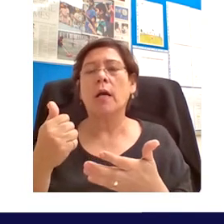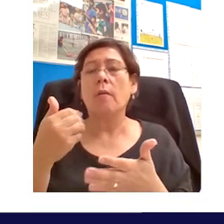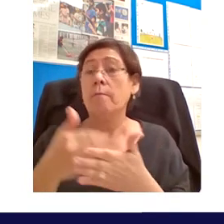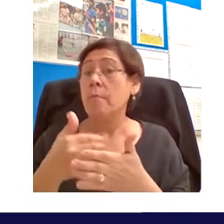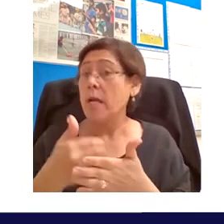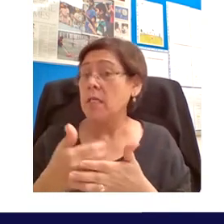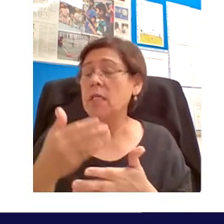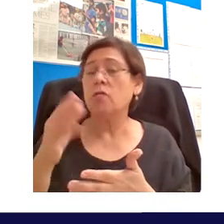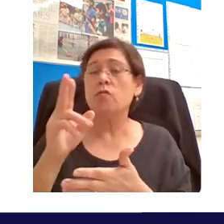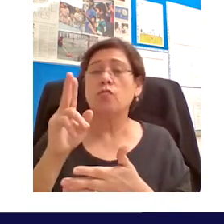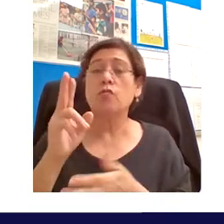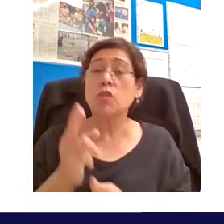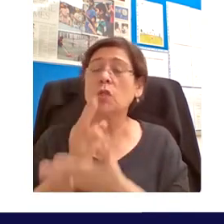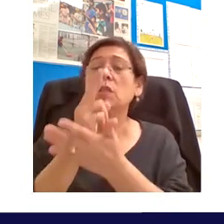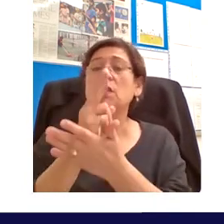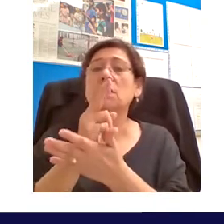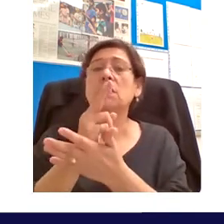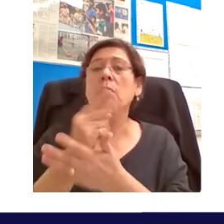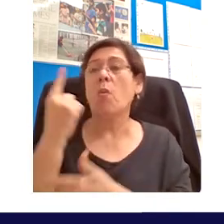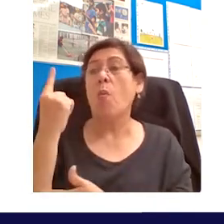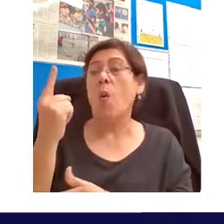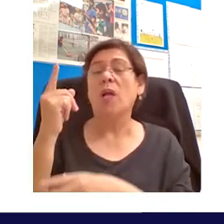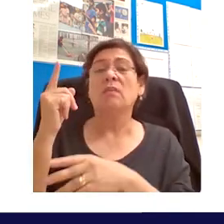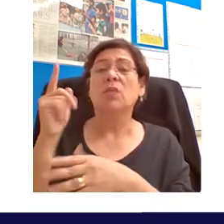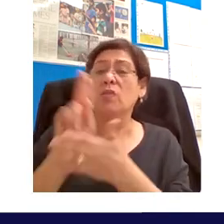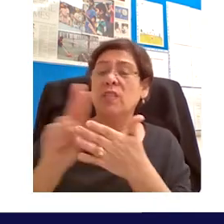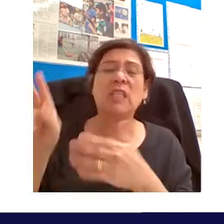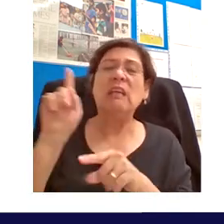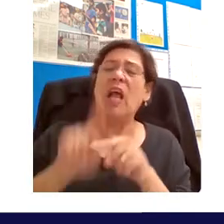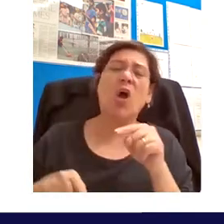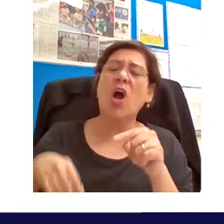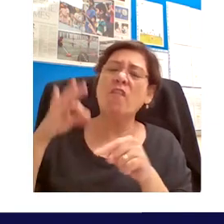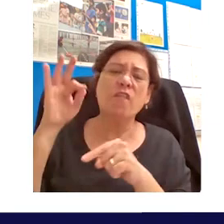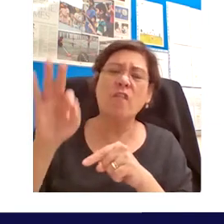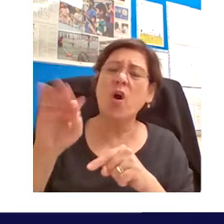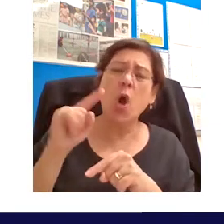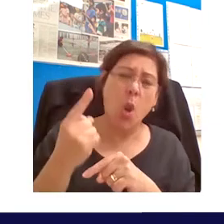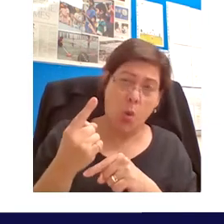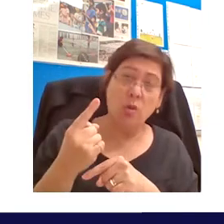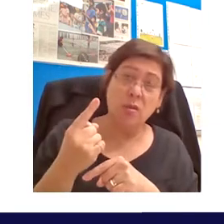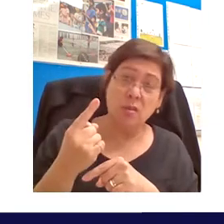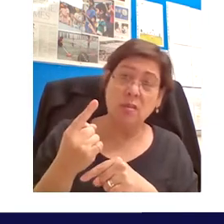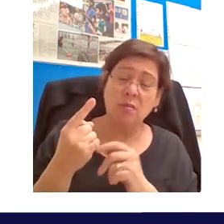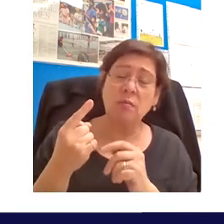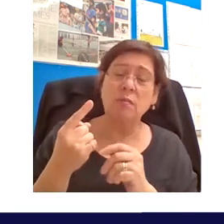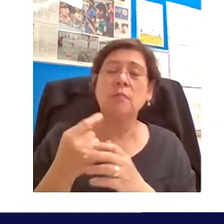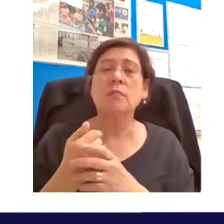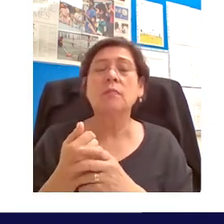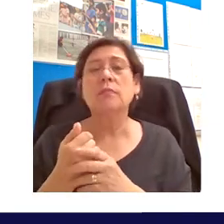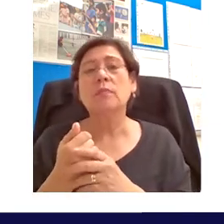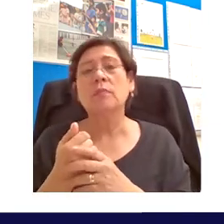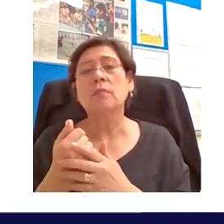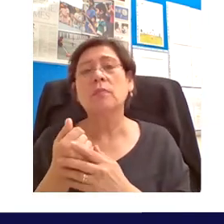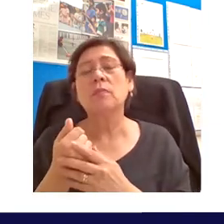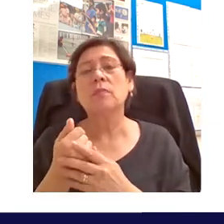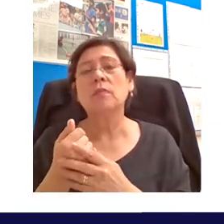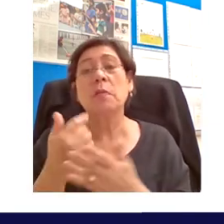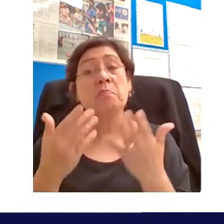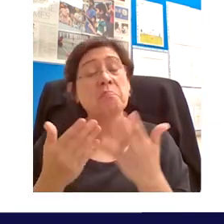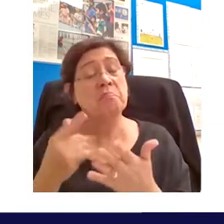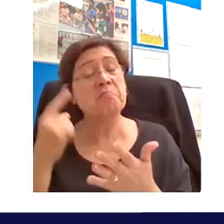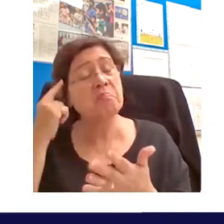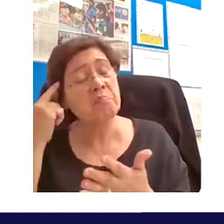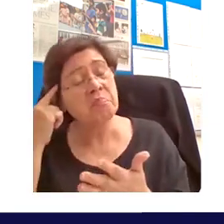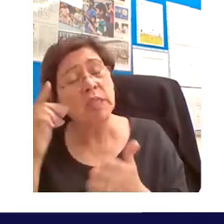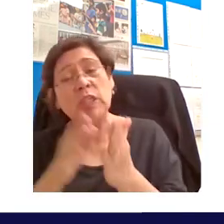be able to um to uh provide now this gets us into a really interesting domain which is